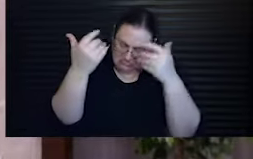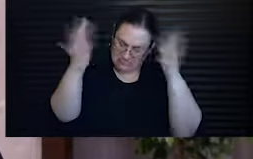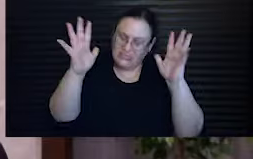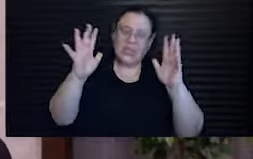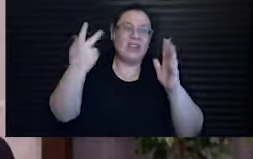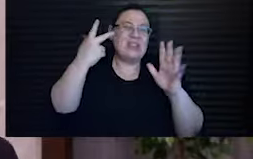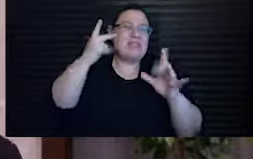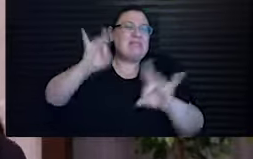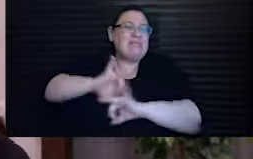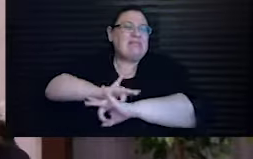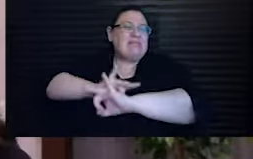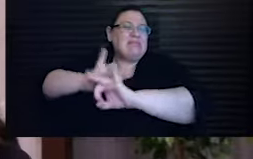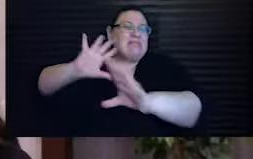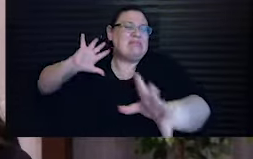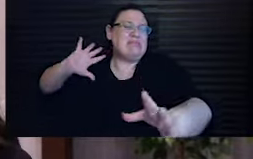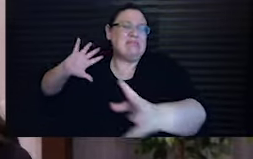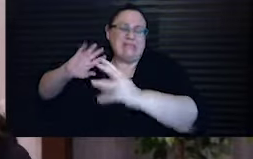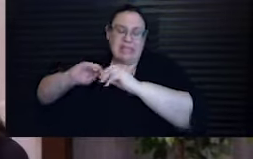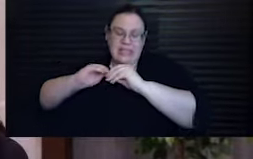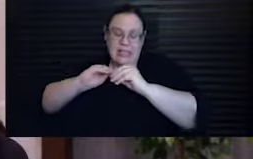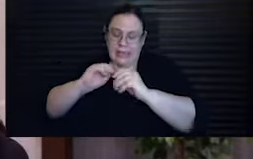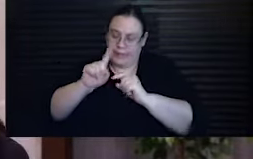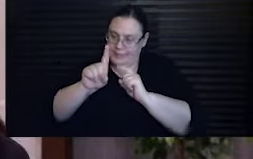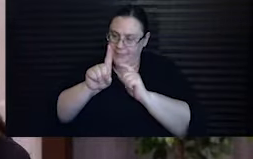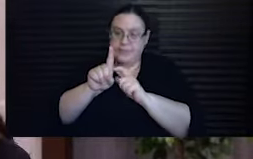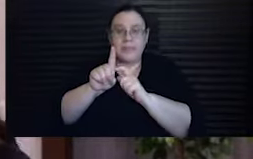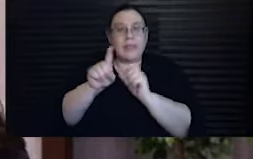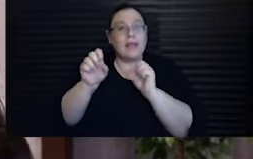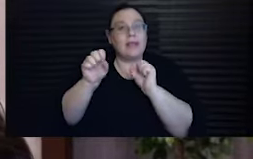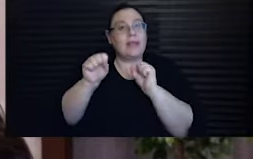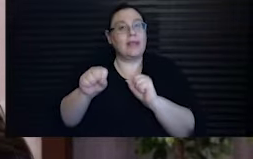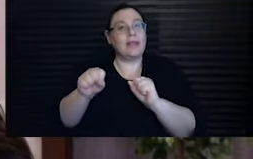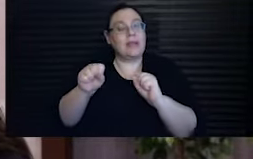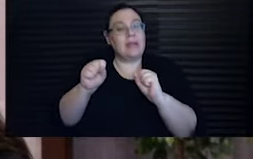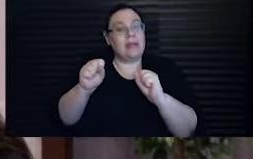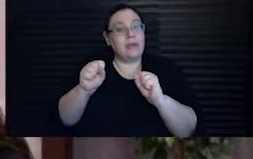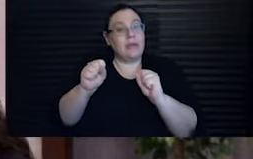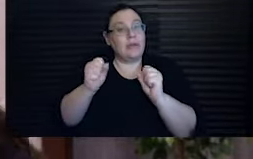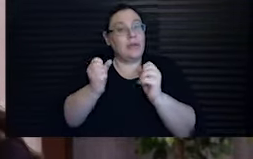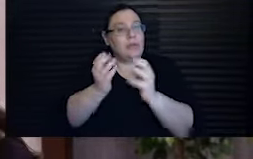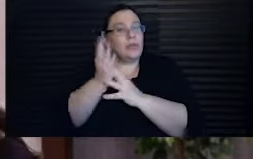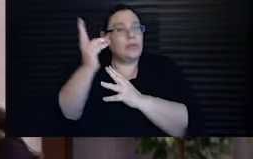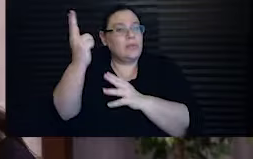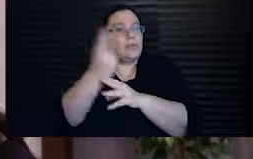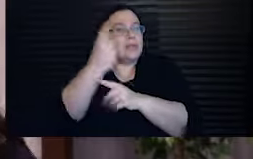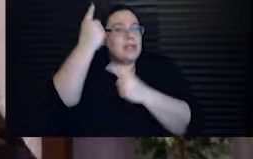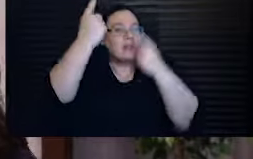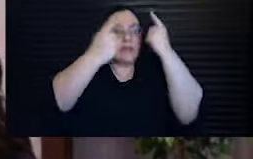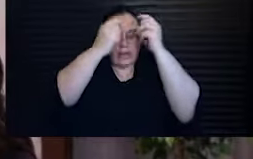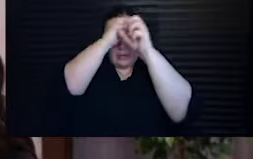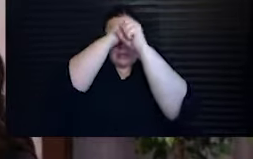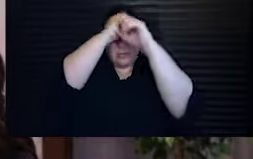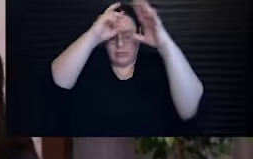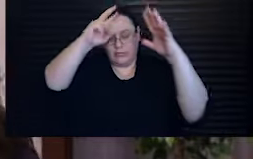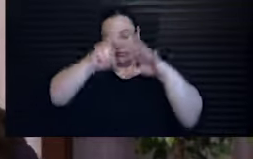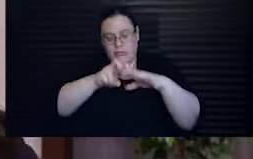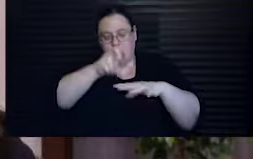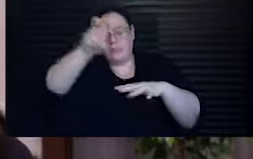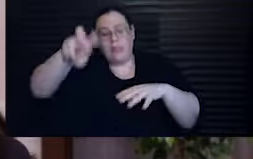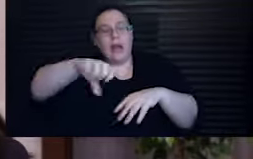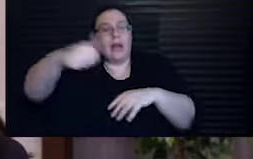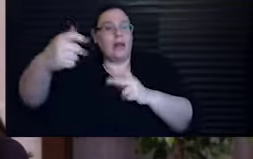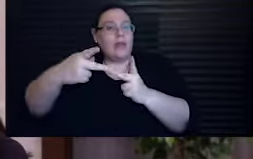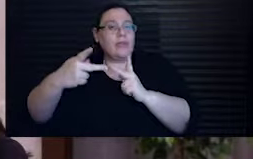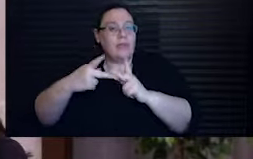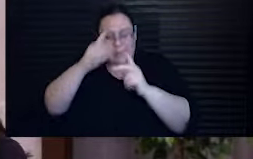of horrors, but he somehow managed to transport himself through his thoughts to another place and